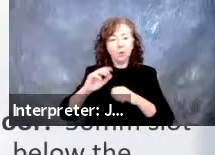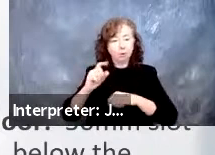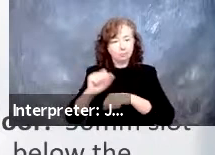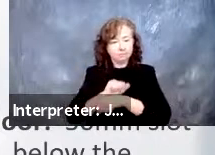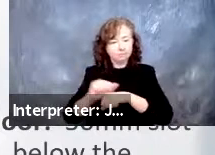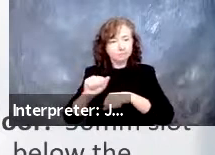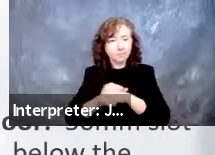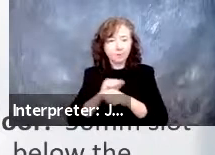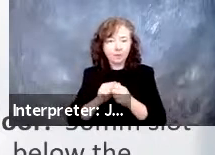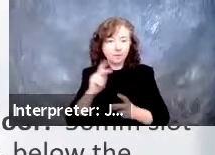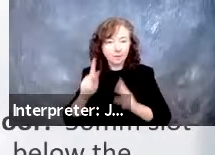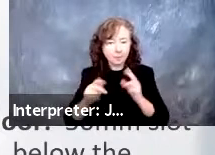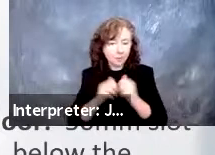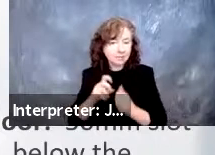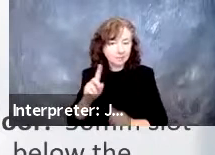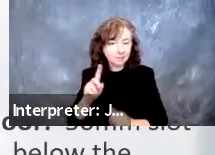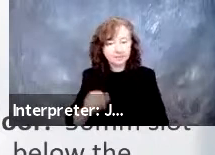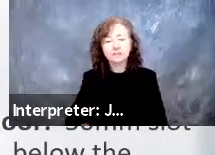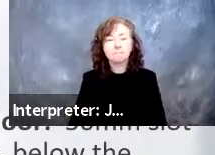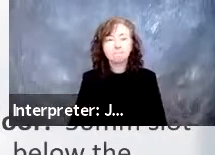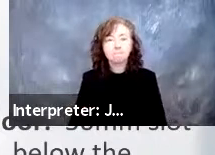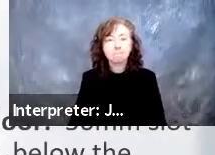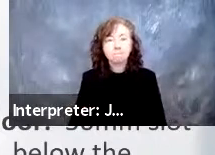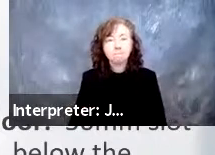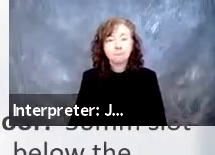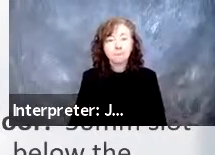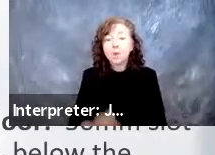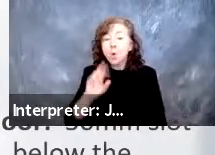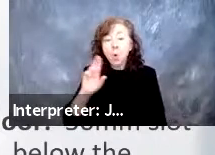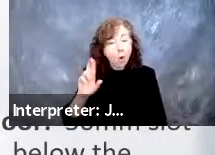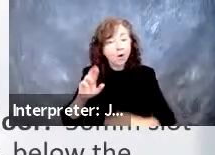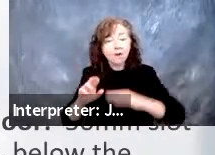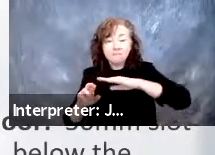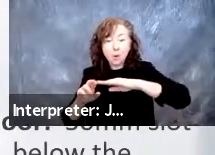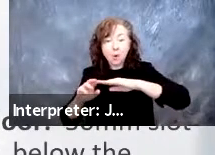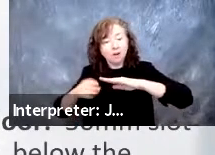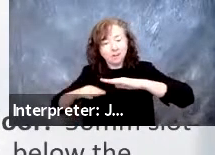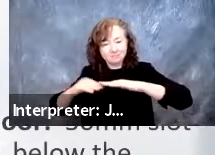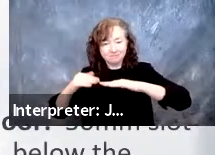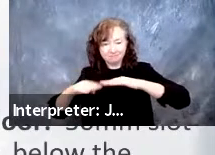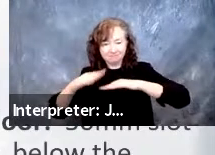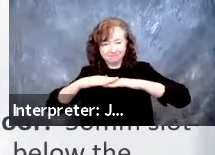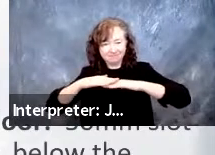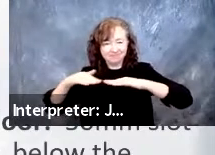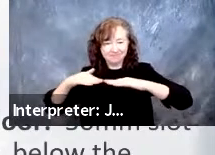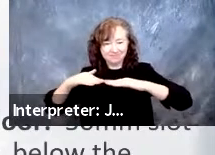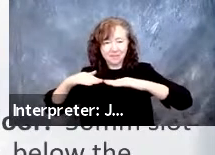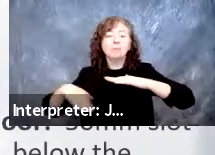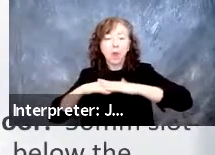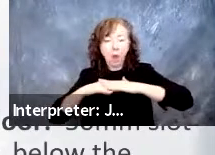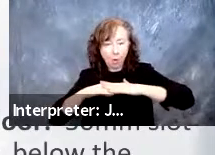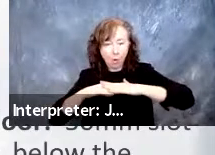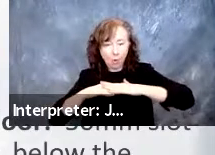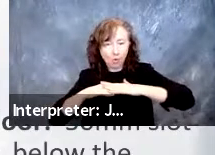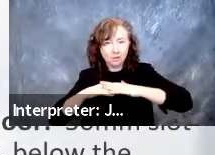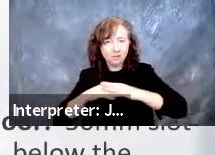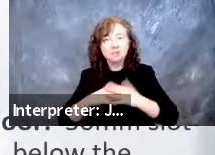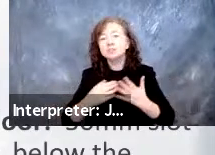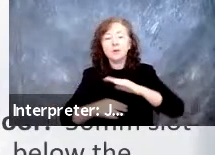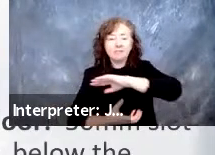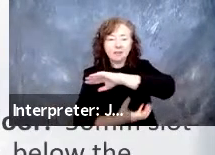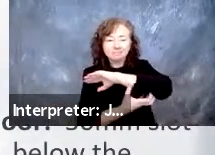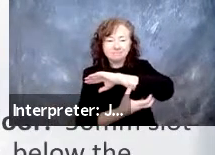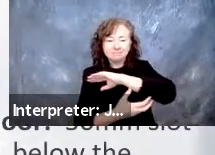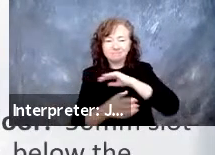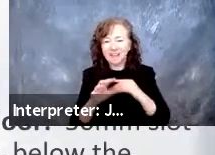a disabled. And lastly, going below the floor. So I'm going to say if you give me a 50 millimeter slot above the batteries below the floor,